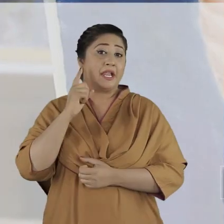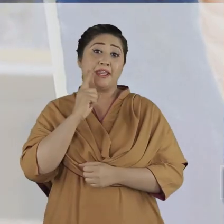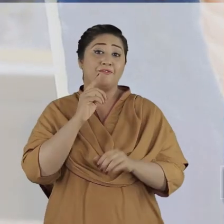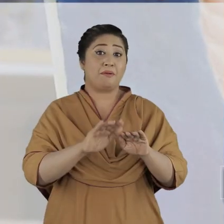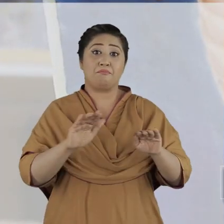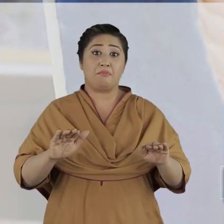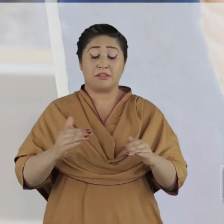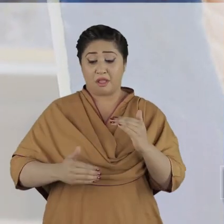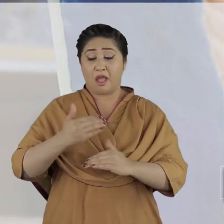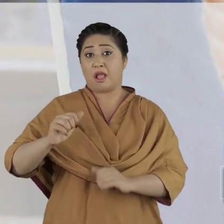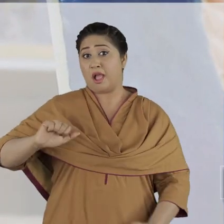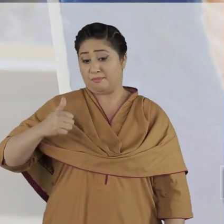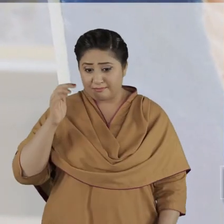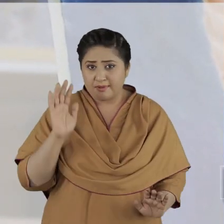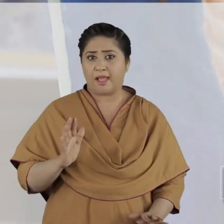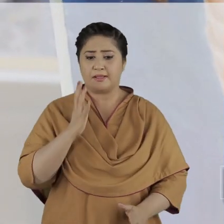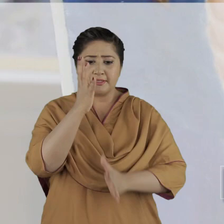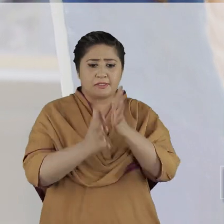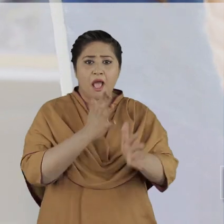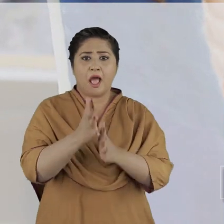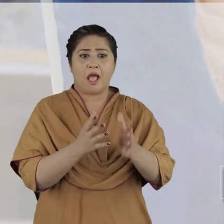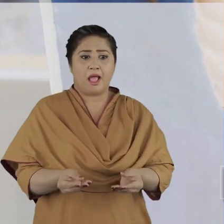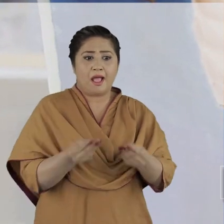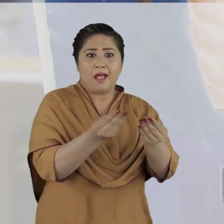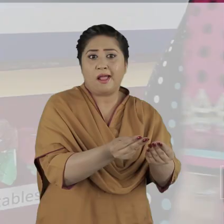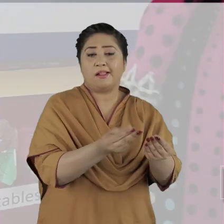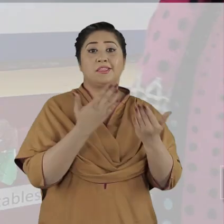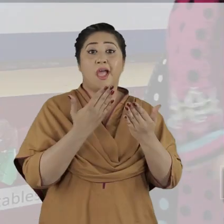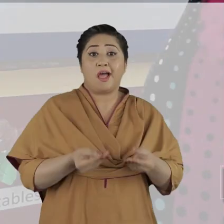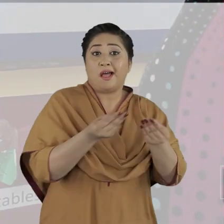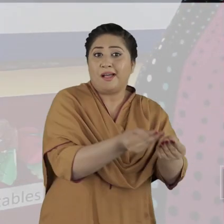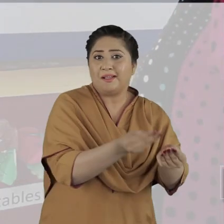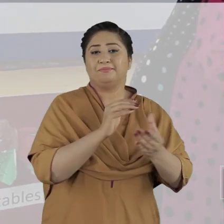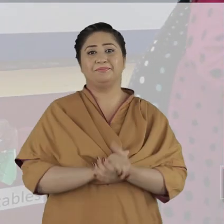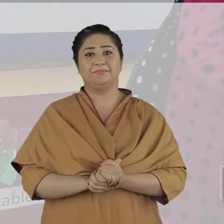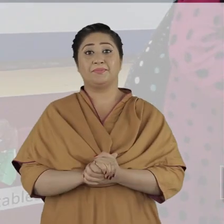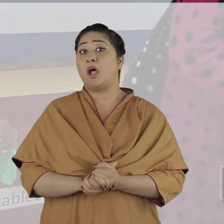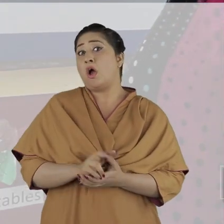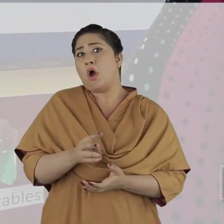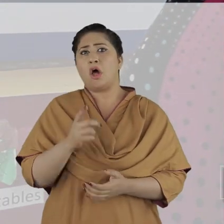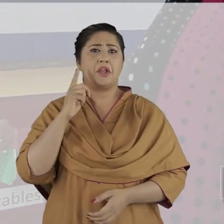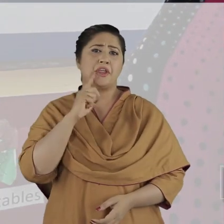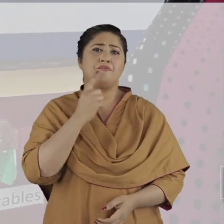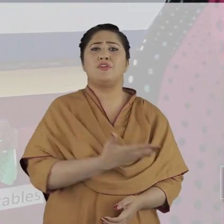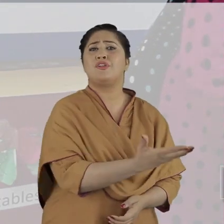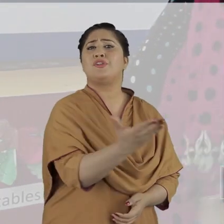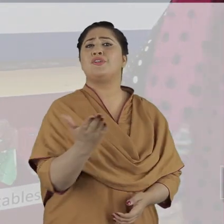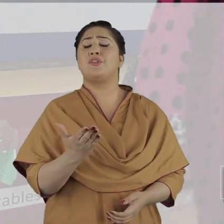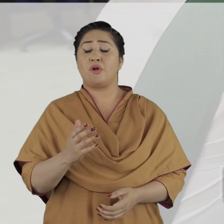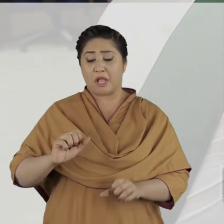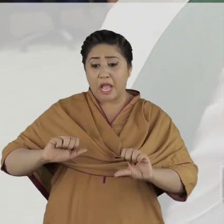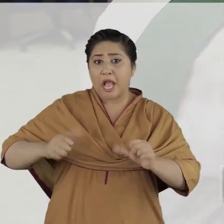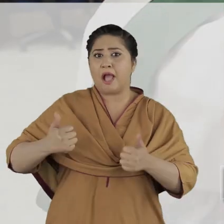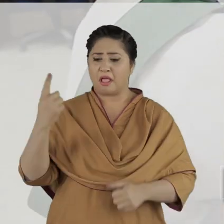Deaf children can become successful if given the chance to have an education in their language. Deaf people in